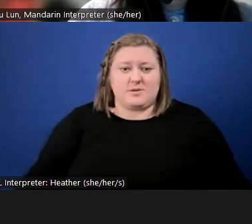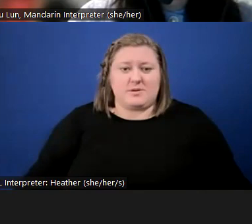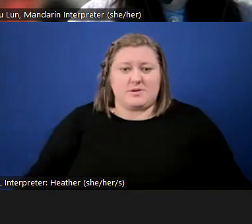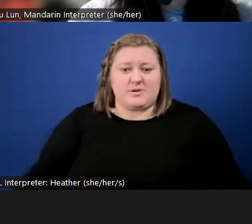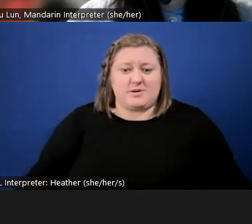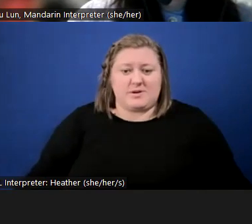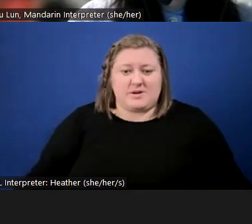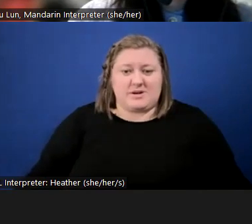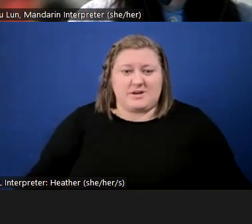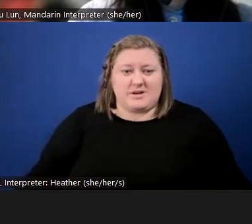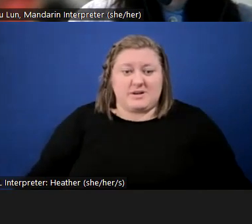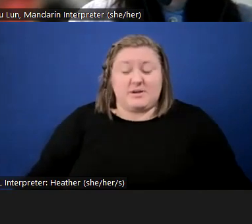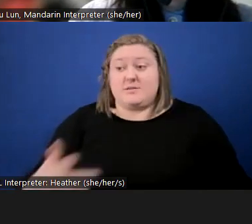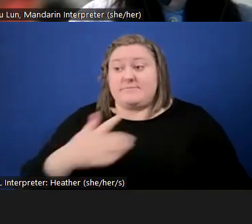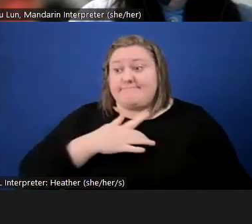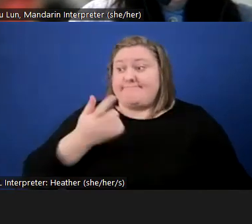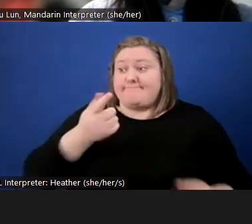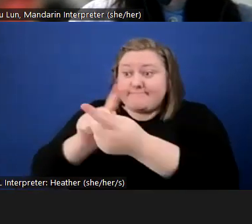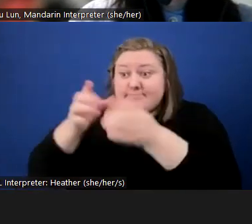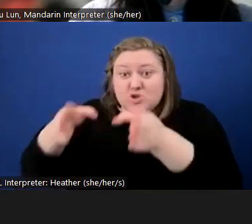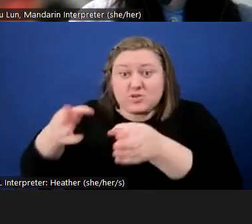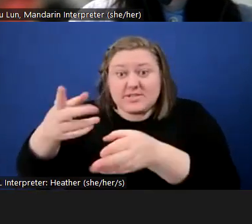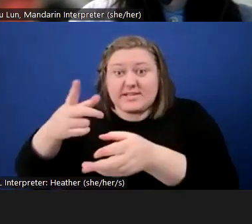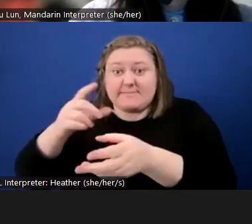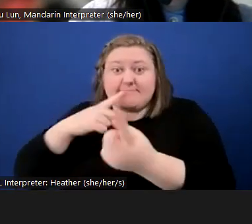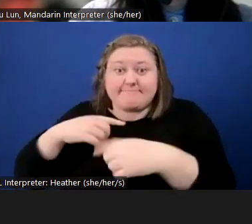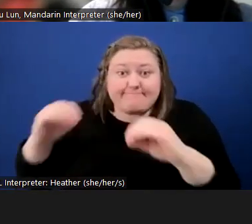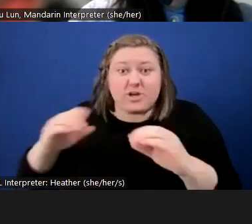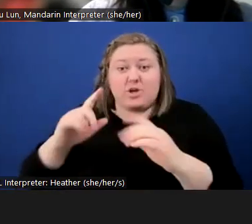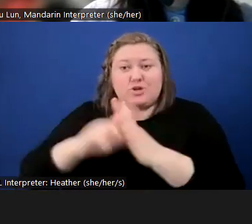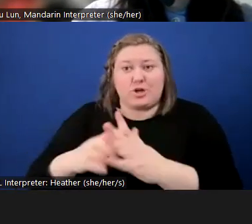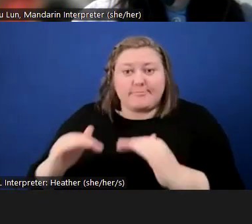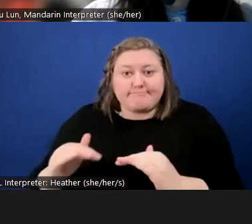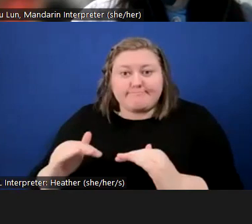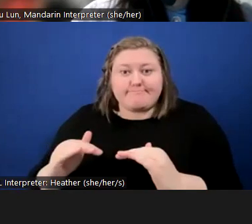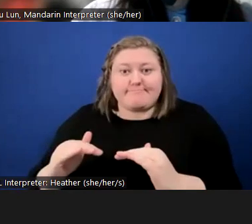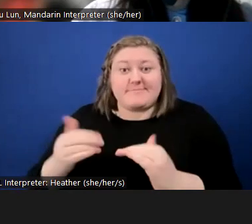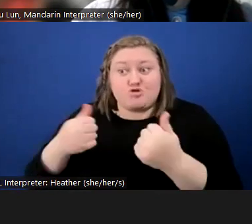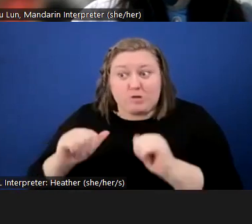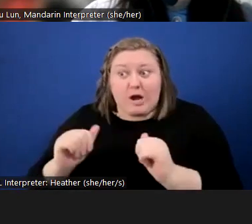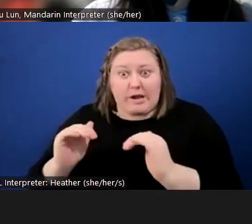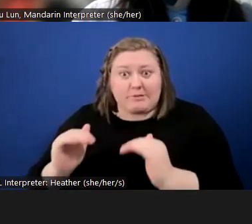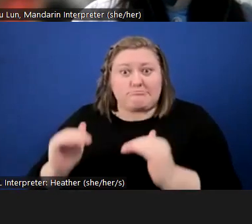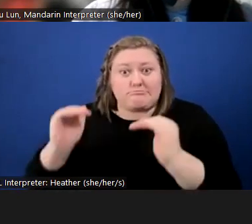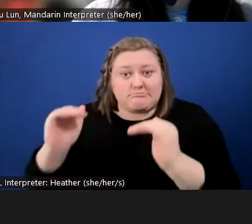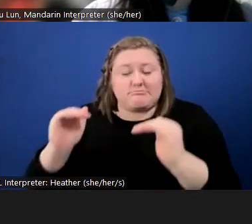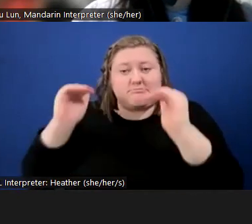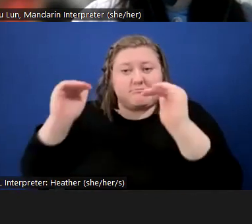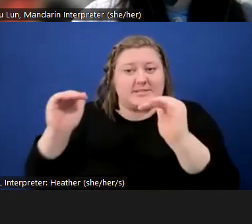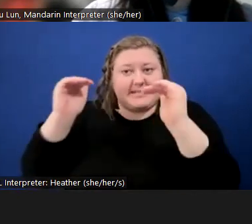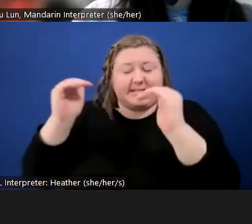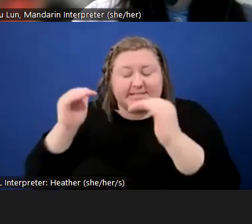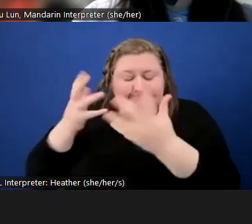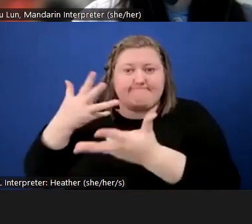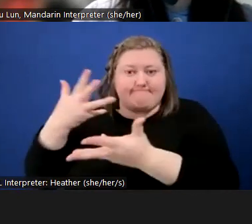don't get an answer. You start on the lower level and you try to go up and you